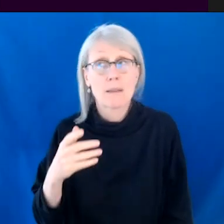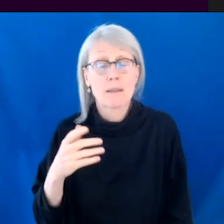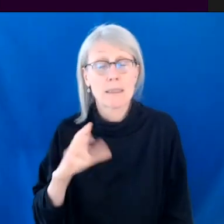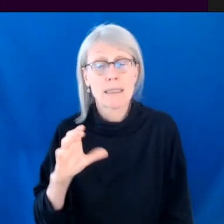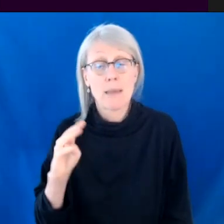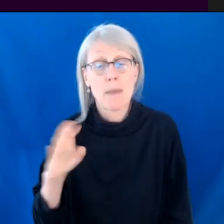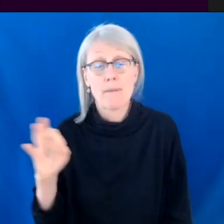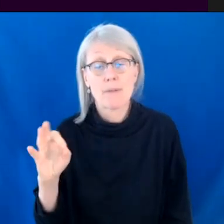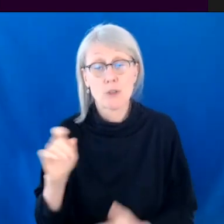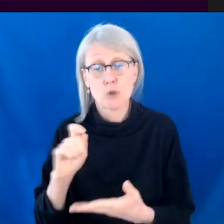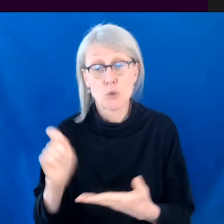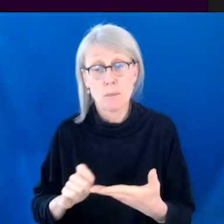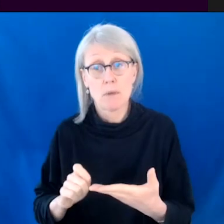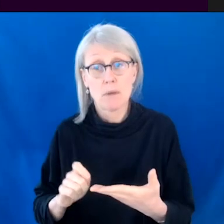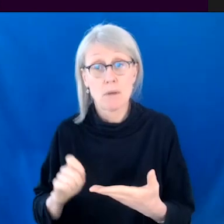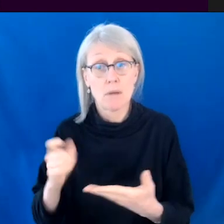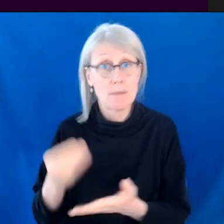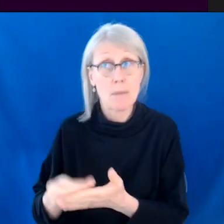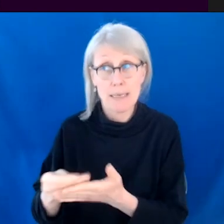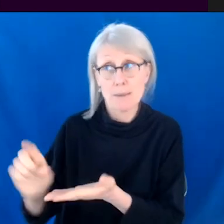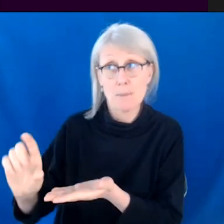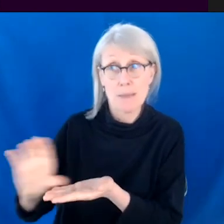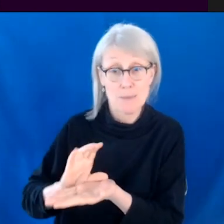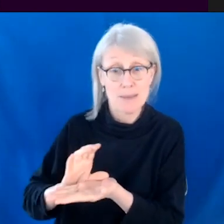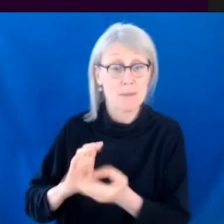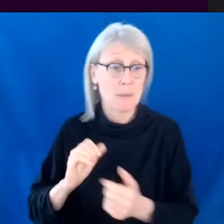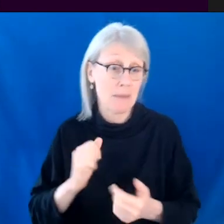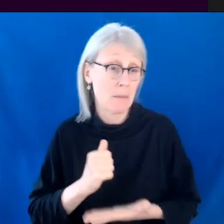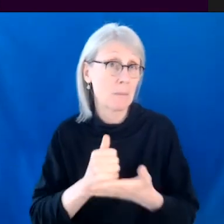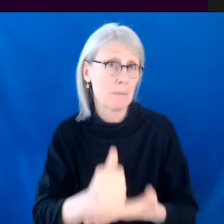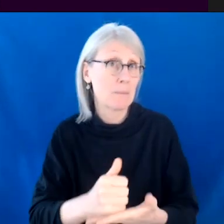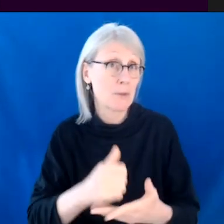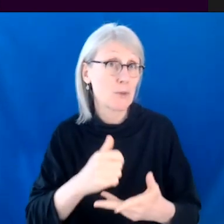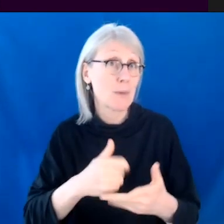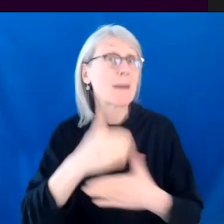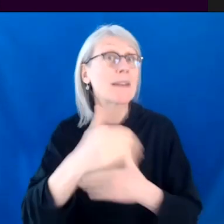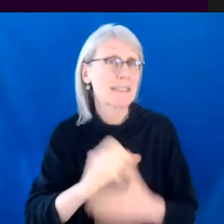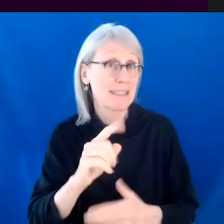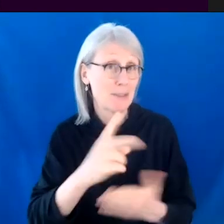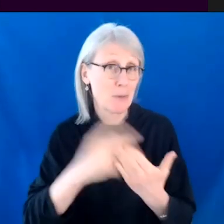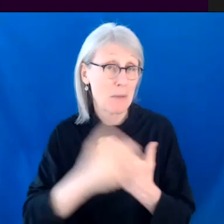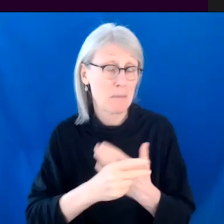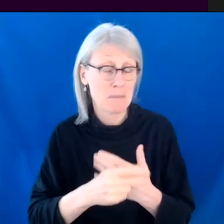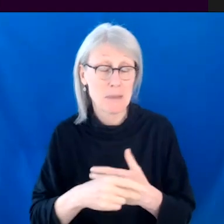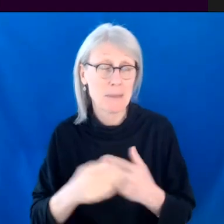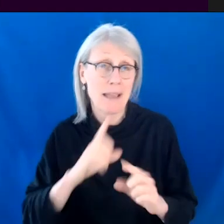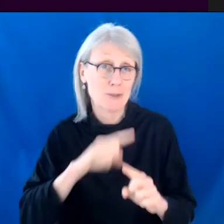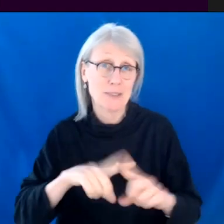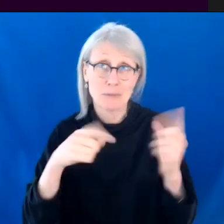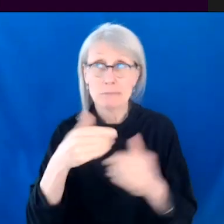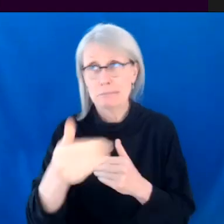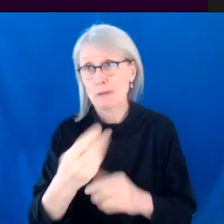CMF ends up being the next show I make. So I might have a different answer in a few months. All right. Well, thank you so